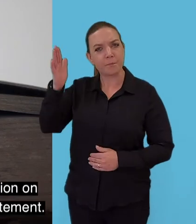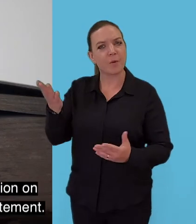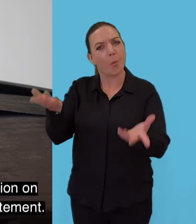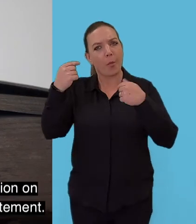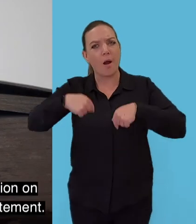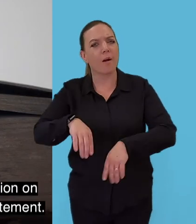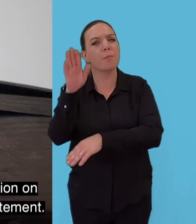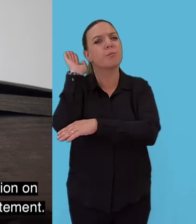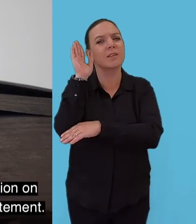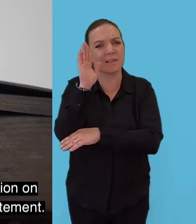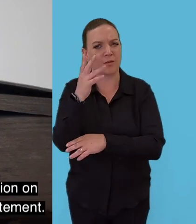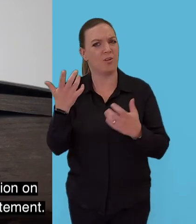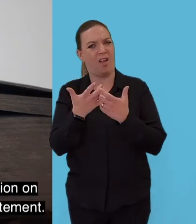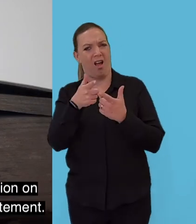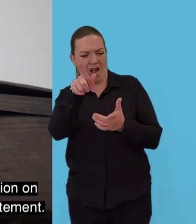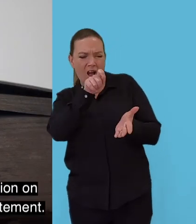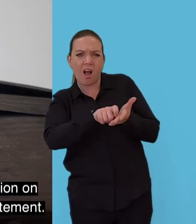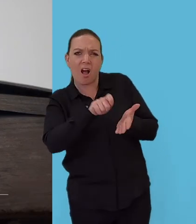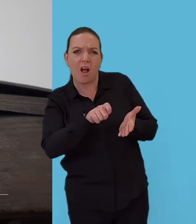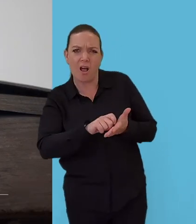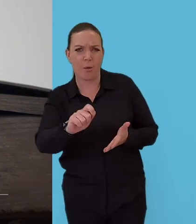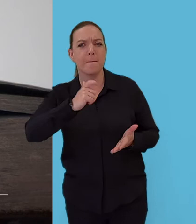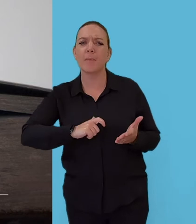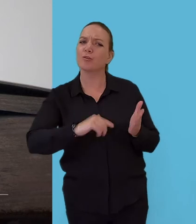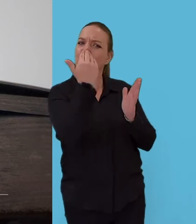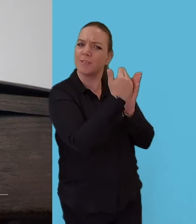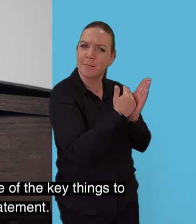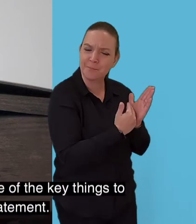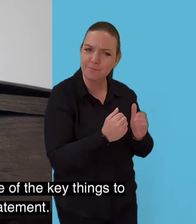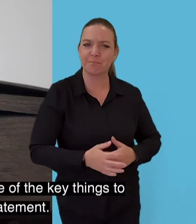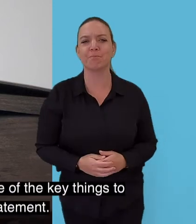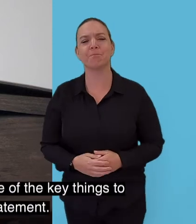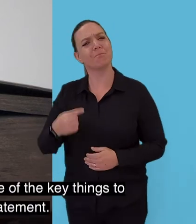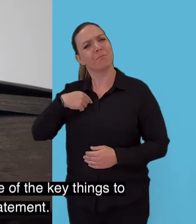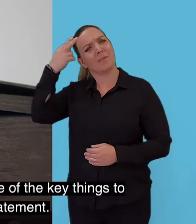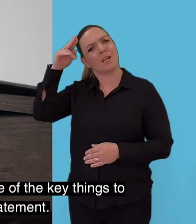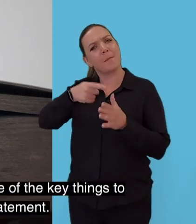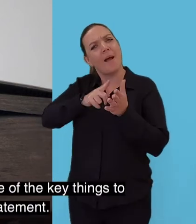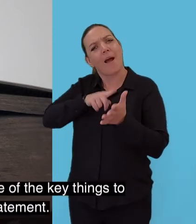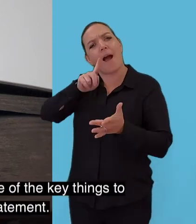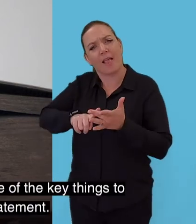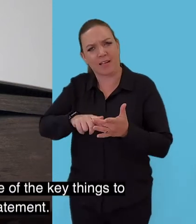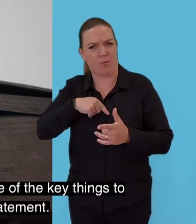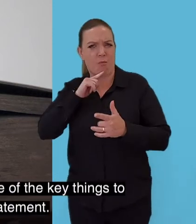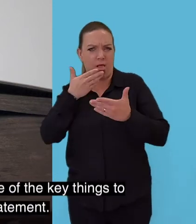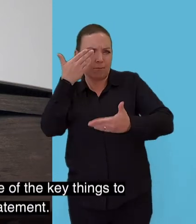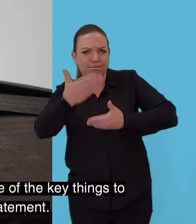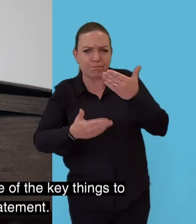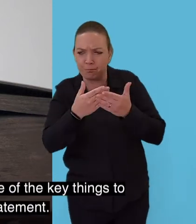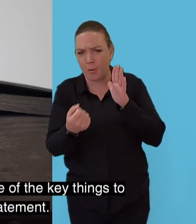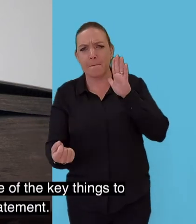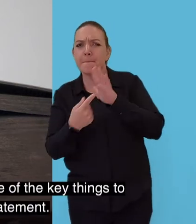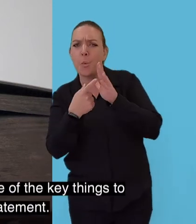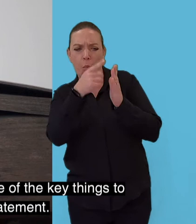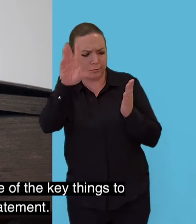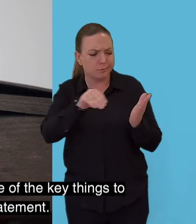Hello and welcome to this presentation on how to start writing your personal statement. My name is Ali and I'll be taking you through some of the